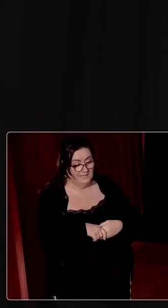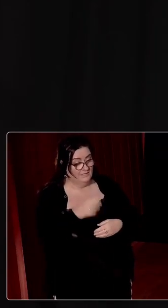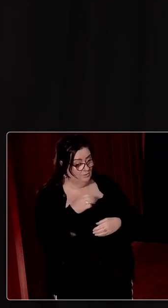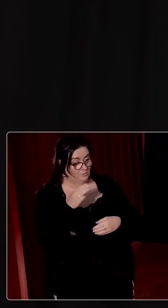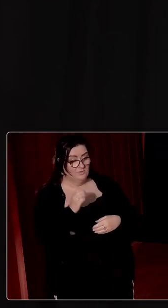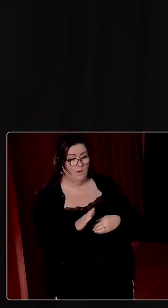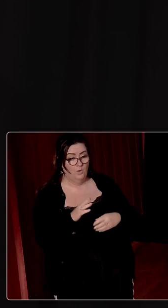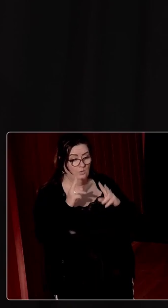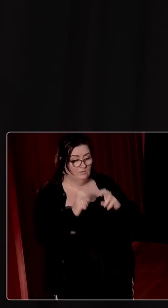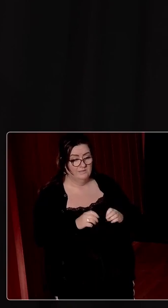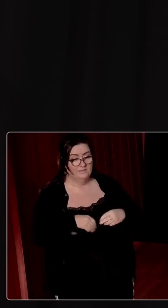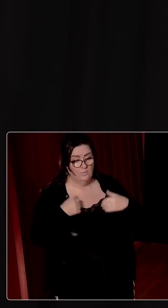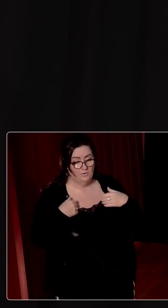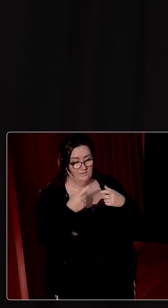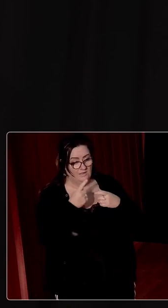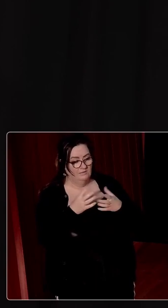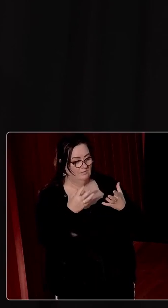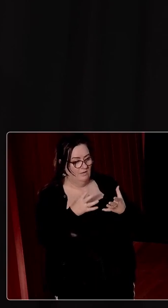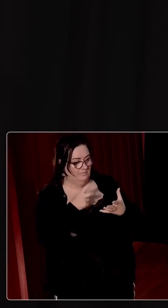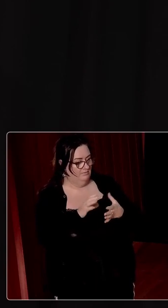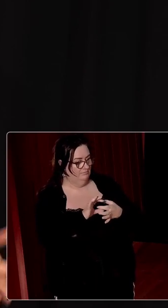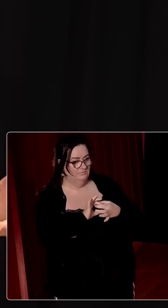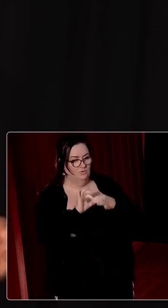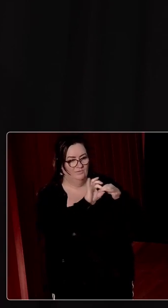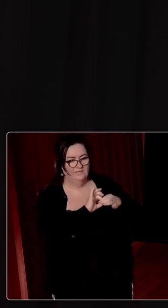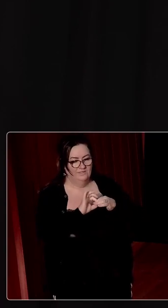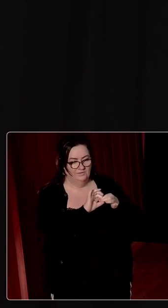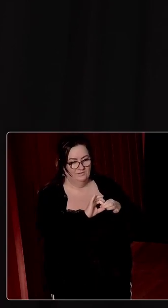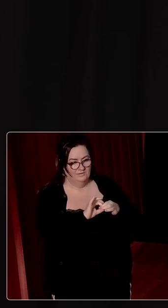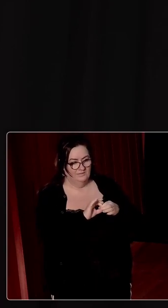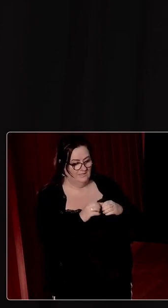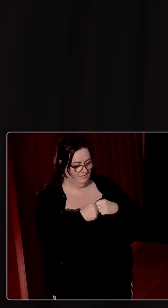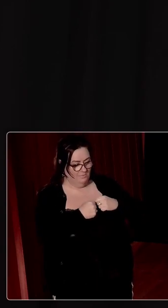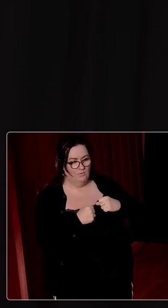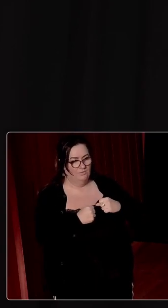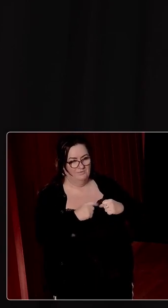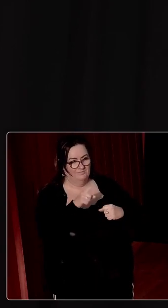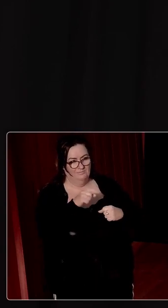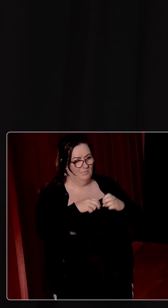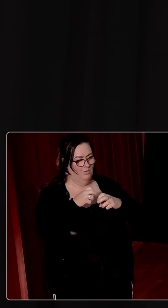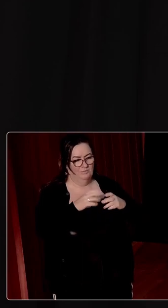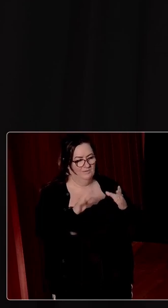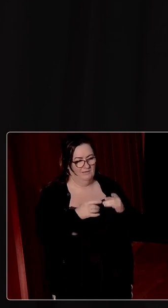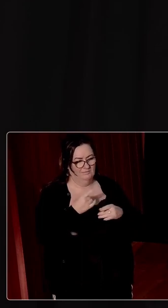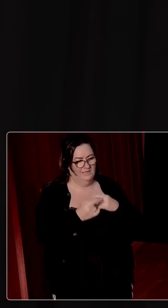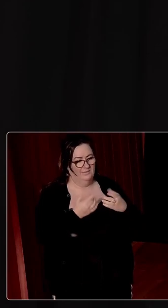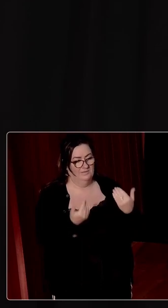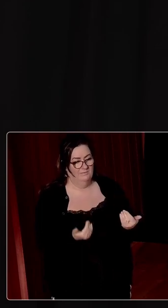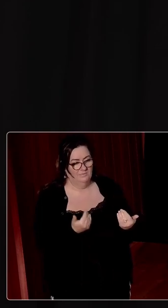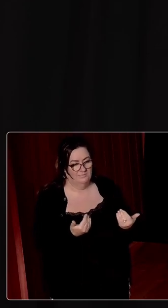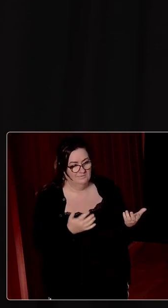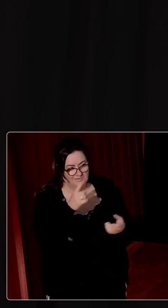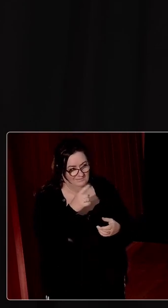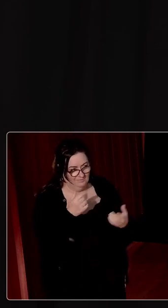poll this morning that shows that support for a unification, a border poll would not succeed in the north at this stage. I think that's